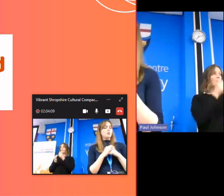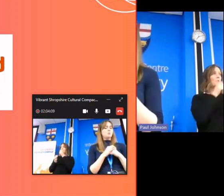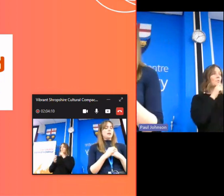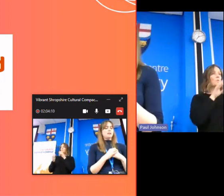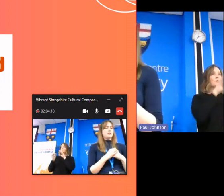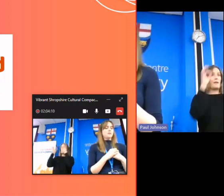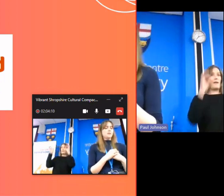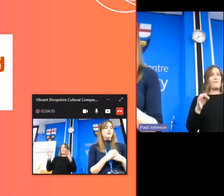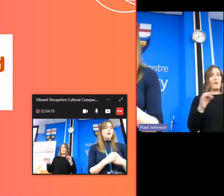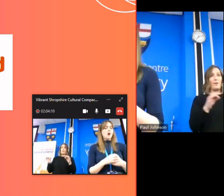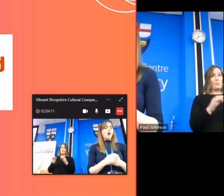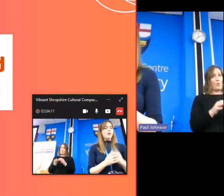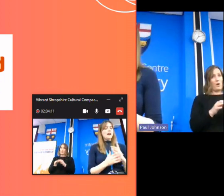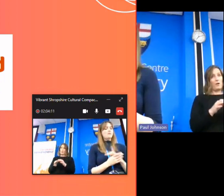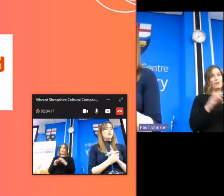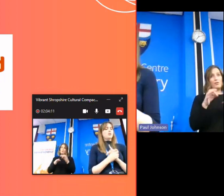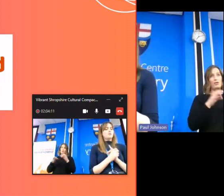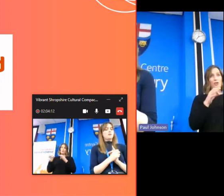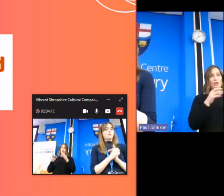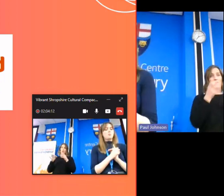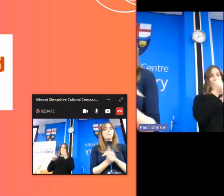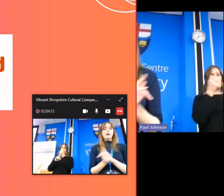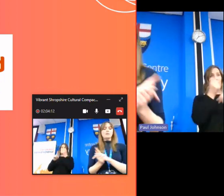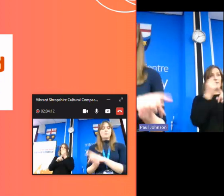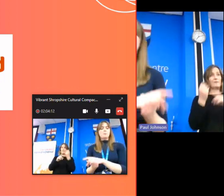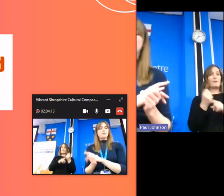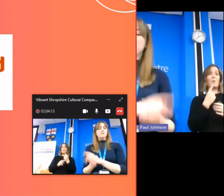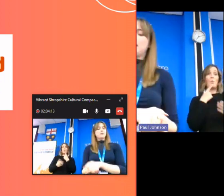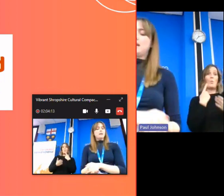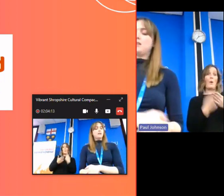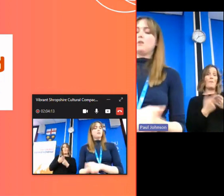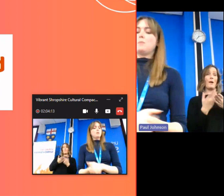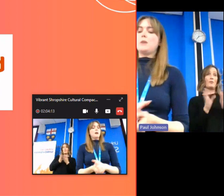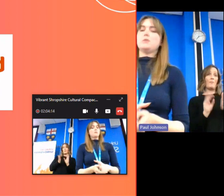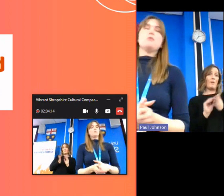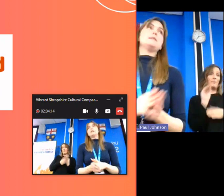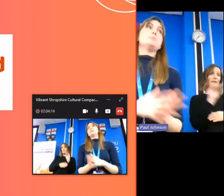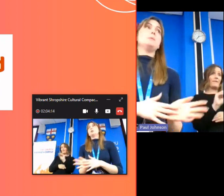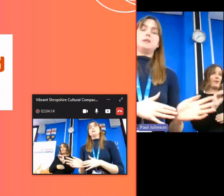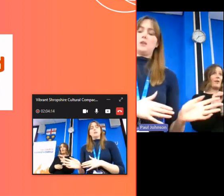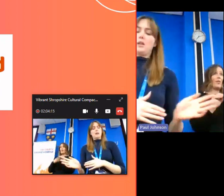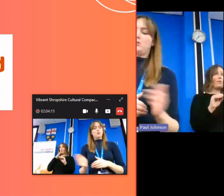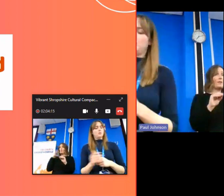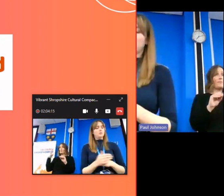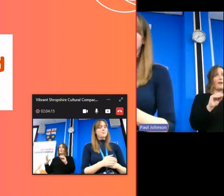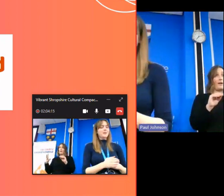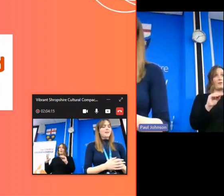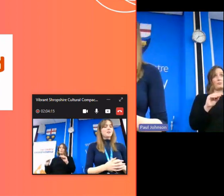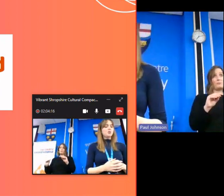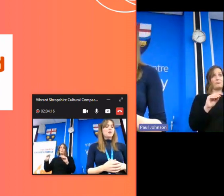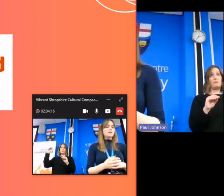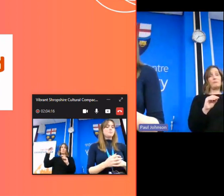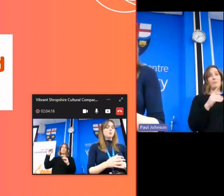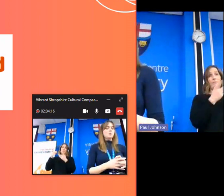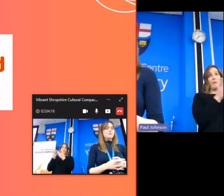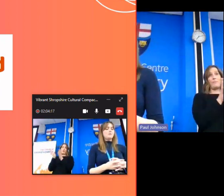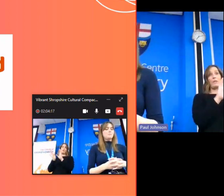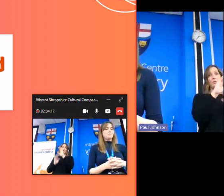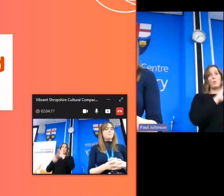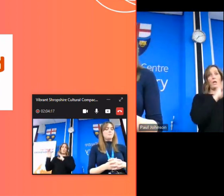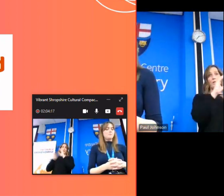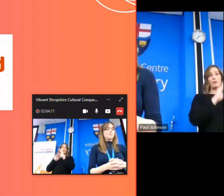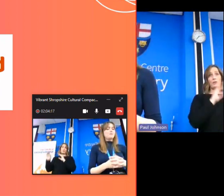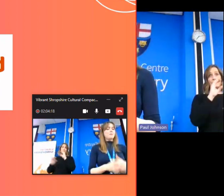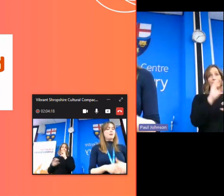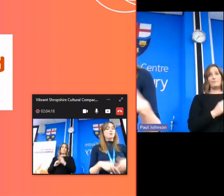of strategic objectives on average for every one pound of public funding three pound is raised in public donations this generates more